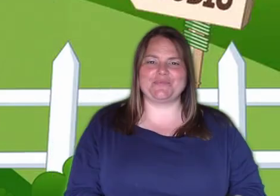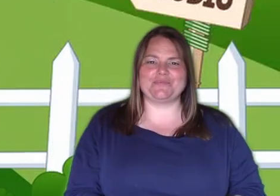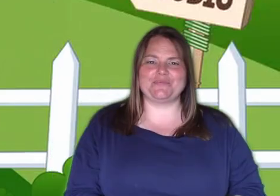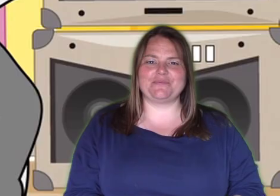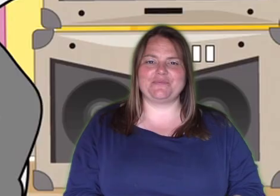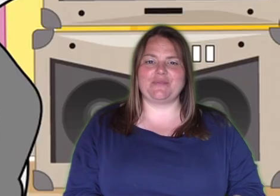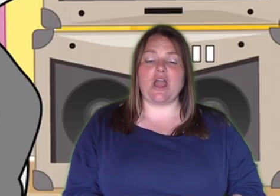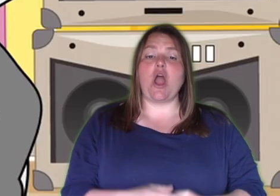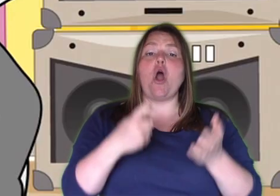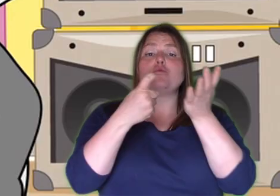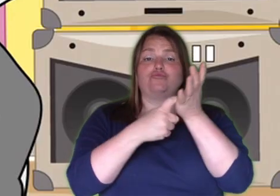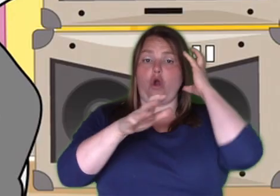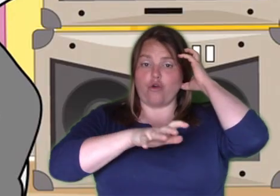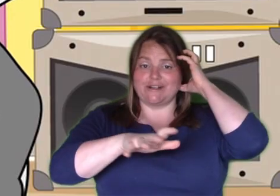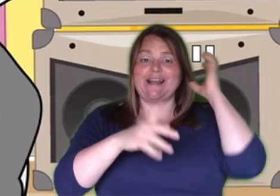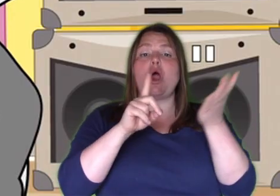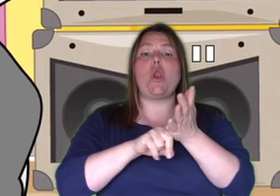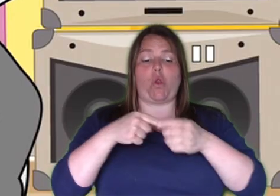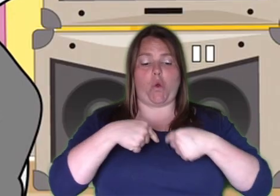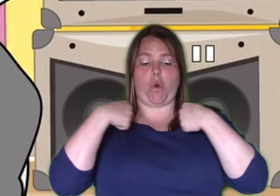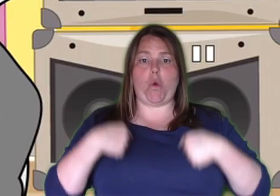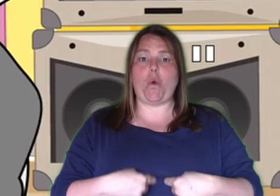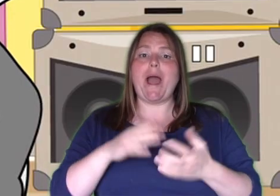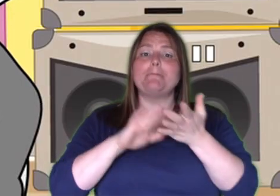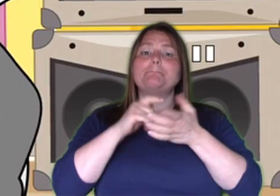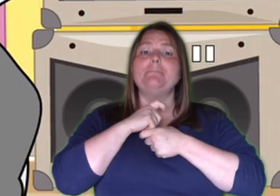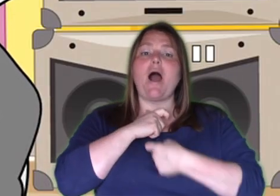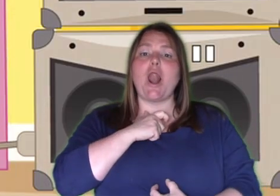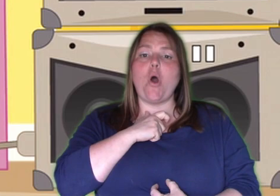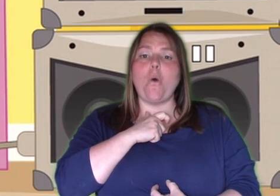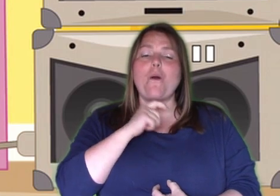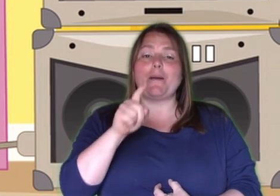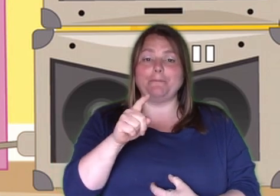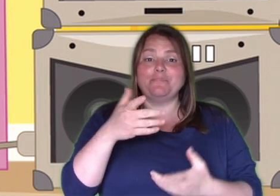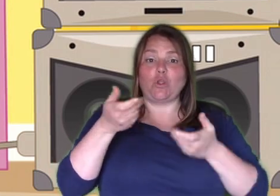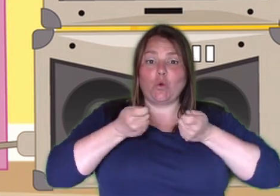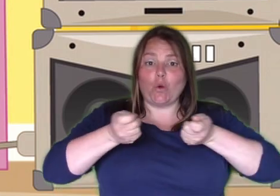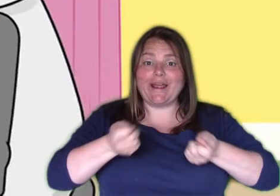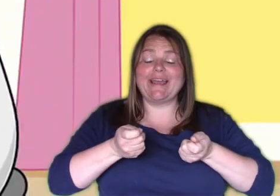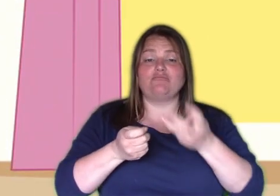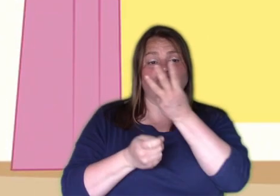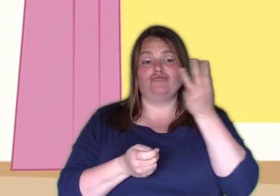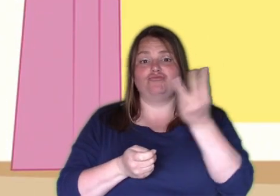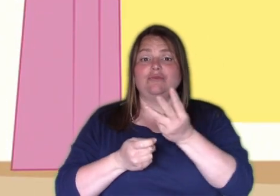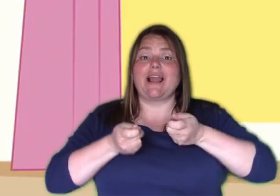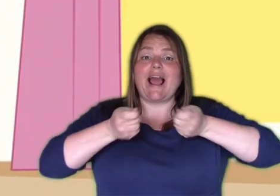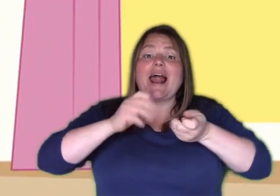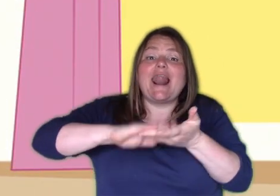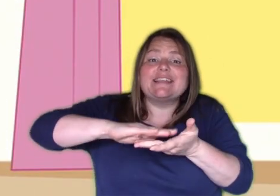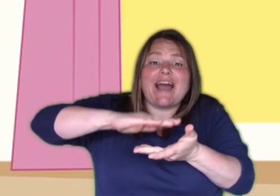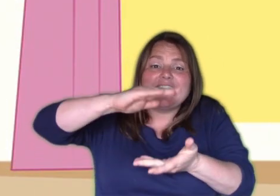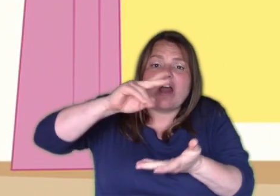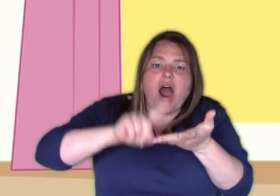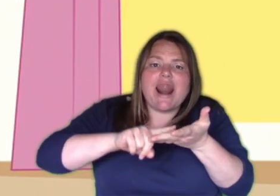Rory, Lulu and Milo have been cooking a lasagna in the kitchen and everything is calm and as it should be. Oh,